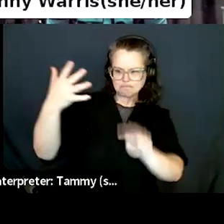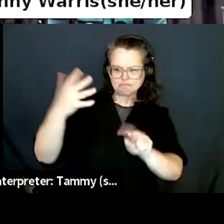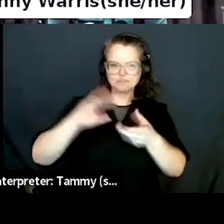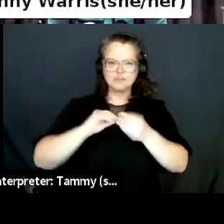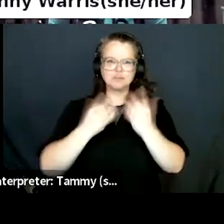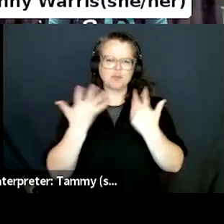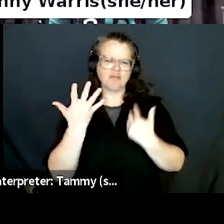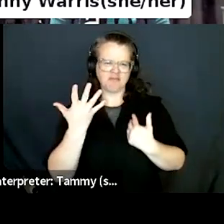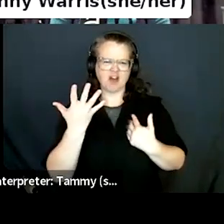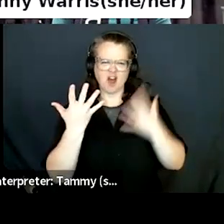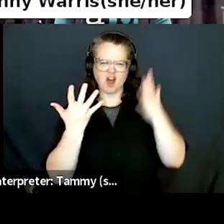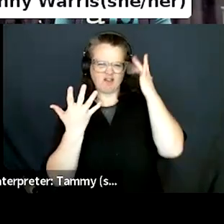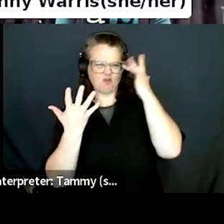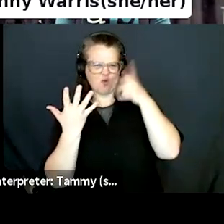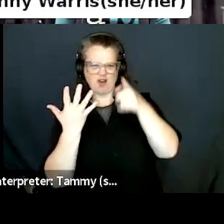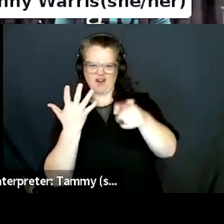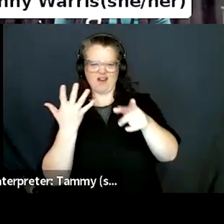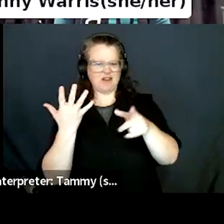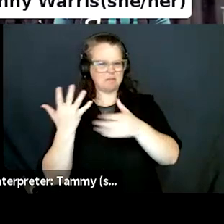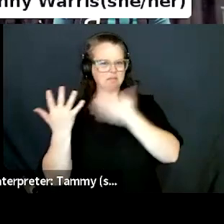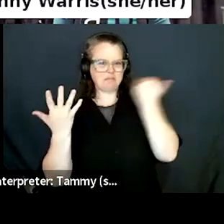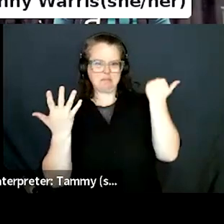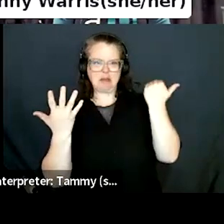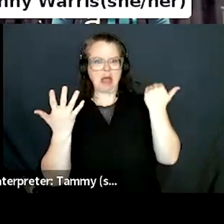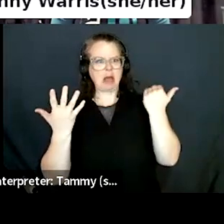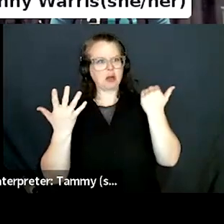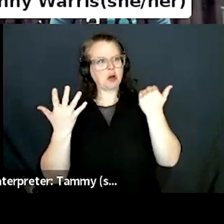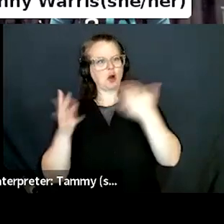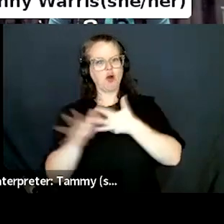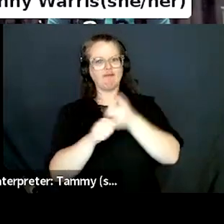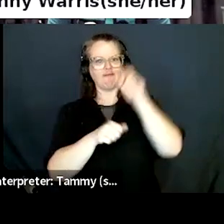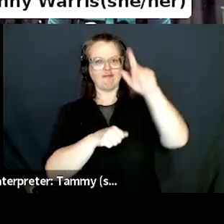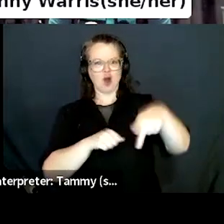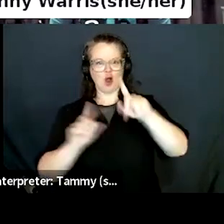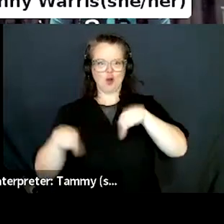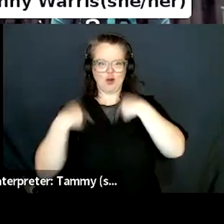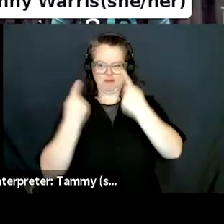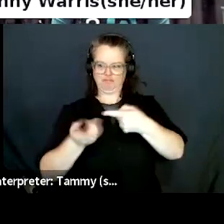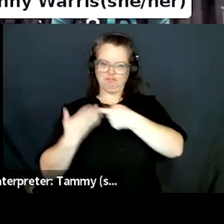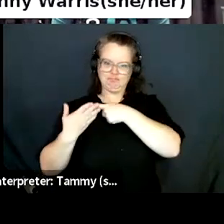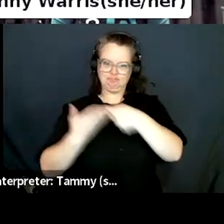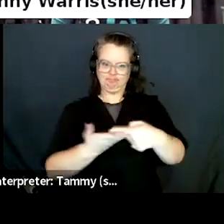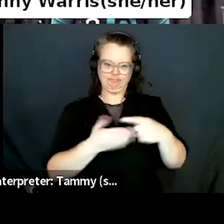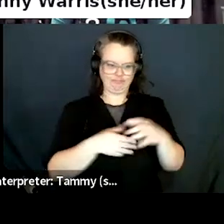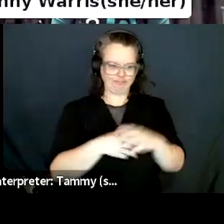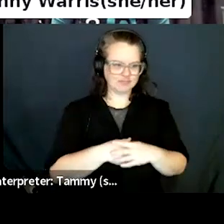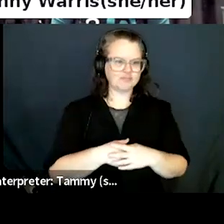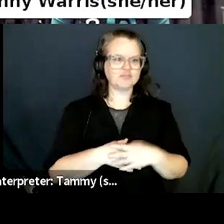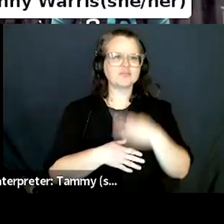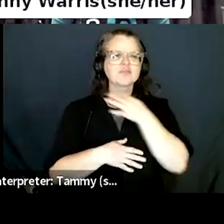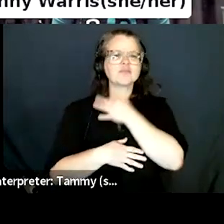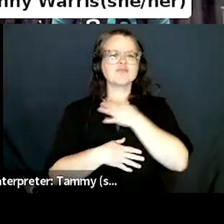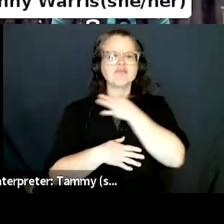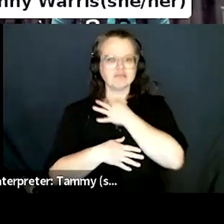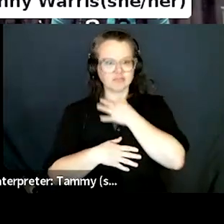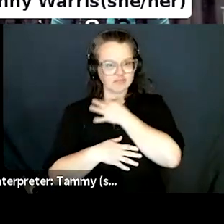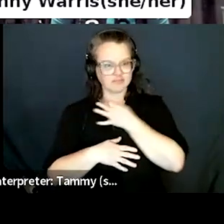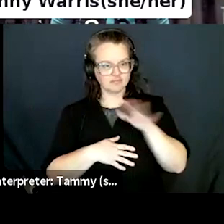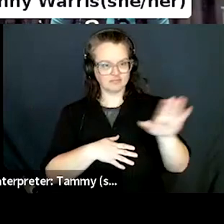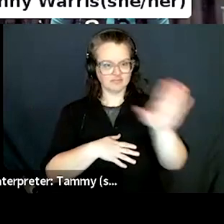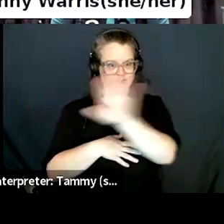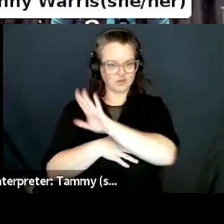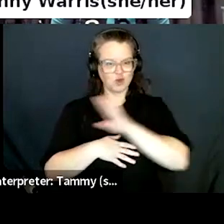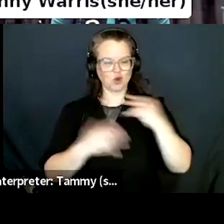what types of, uh, inefficiencies in your business operations that you think publishers could help with